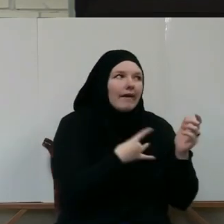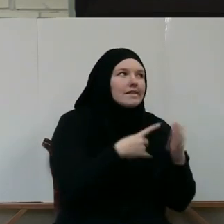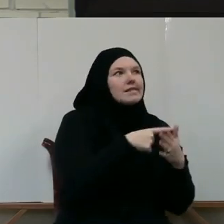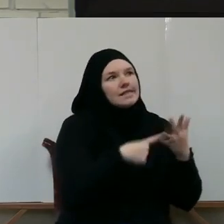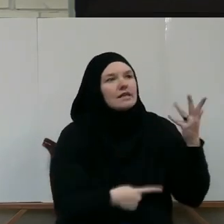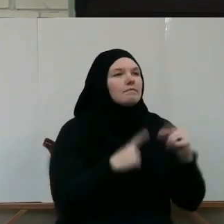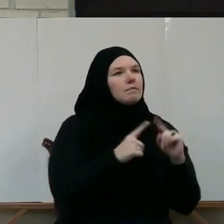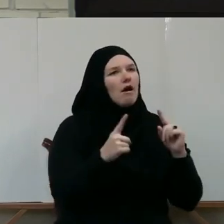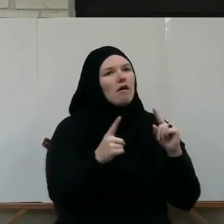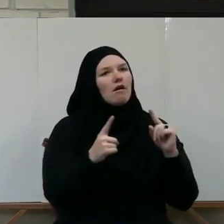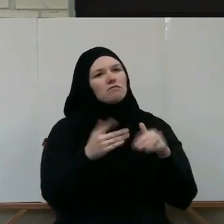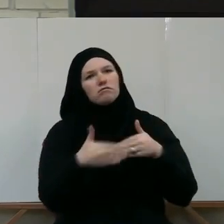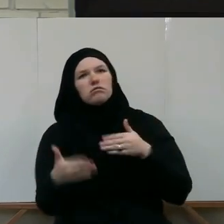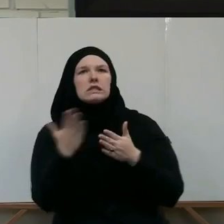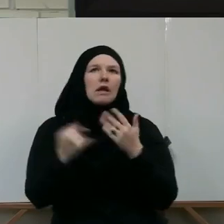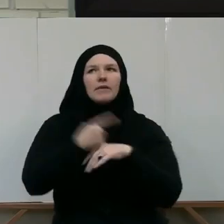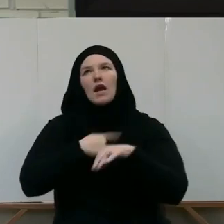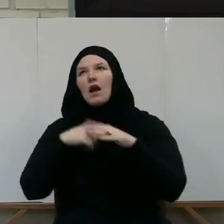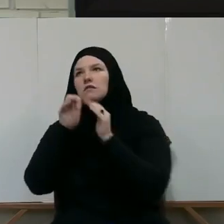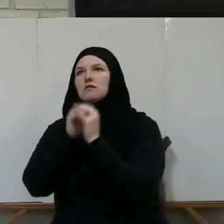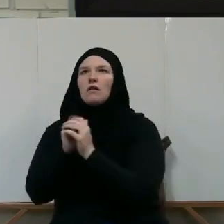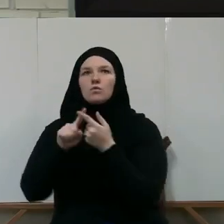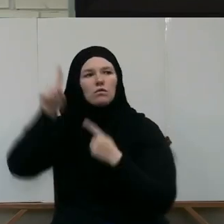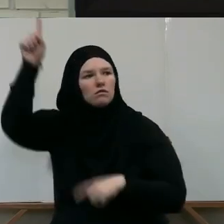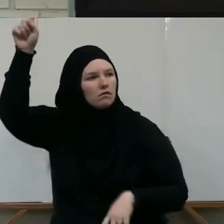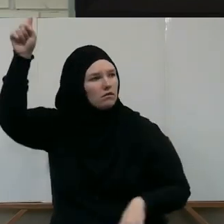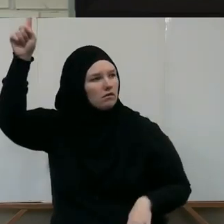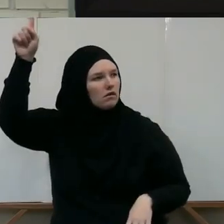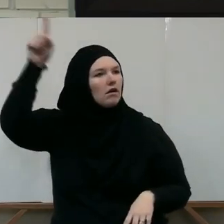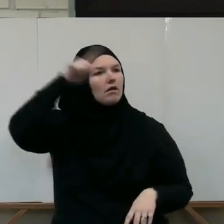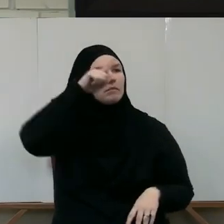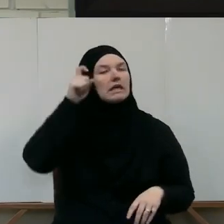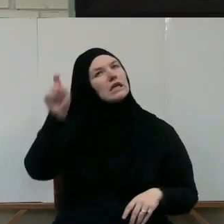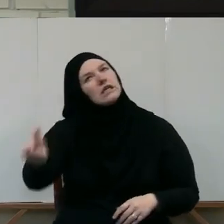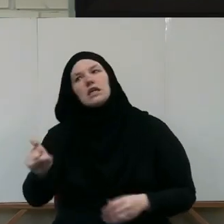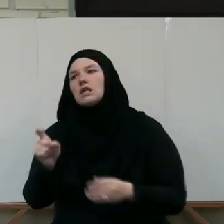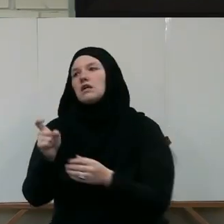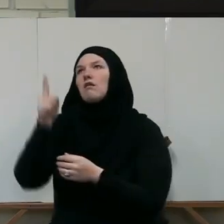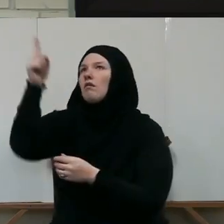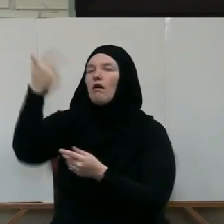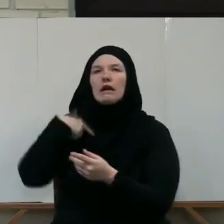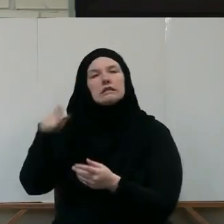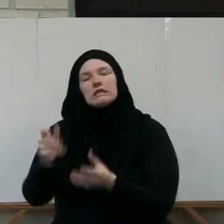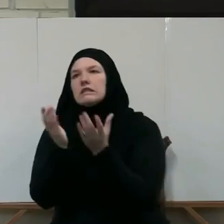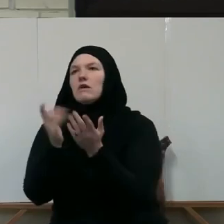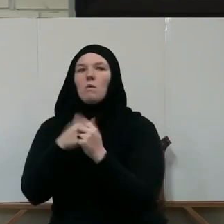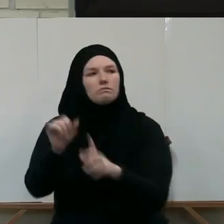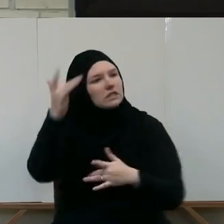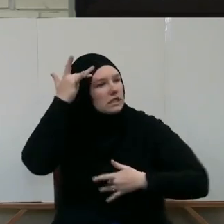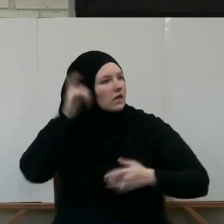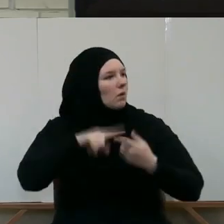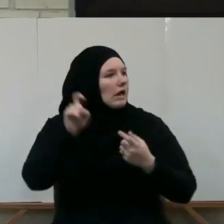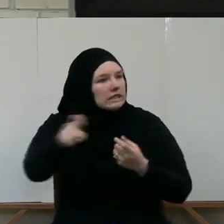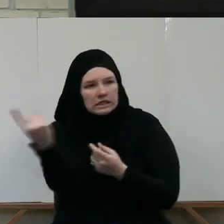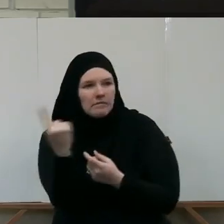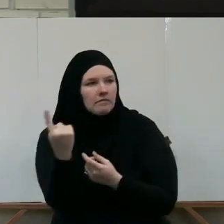come Right? False reasons And then some other day Because I need Allah I am desperate Or I am sick Or I need